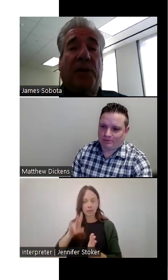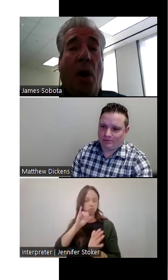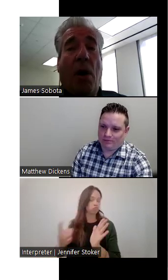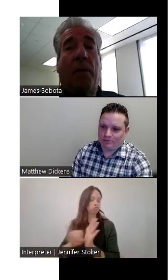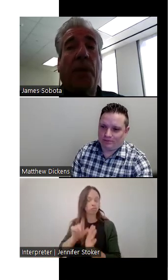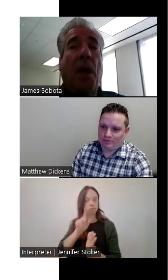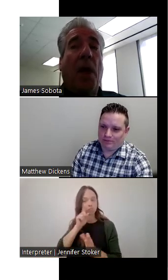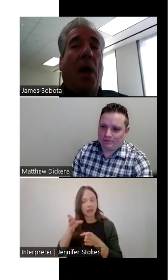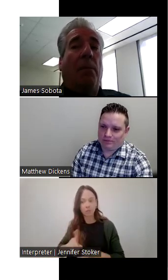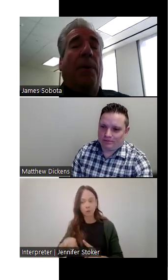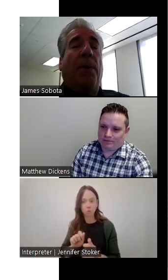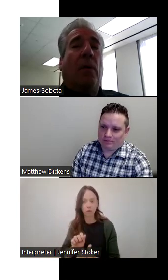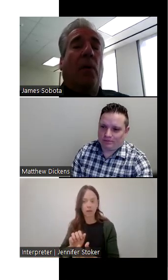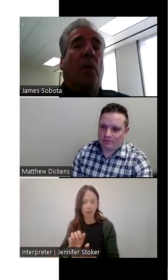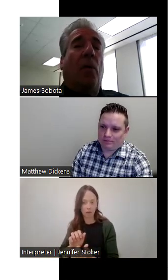when they approached the car.